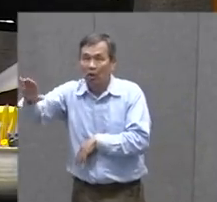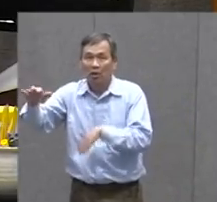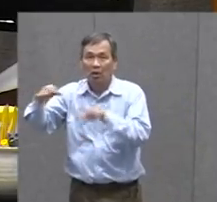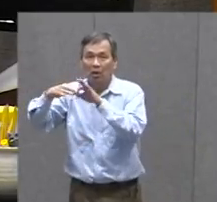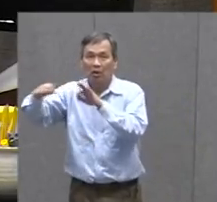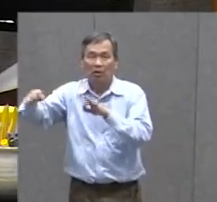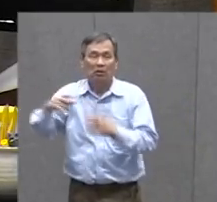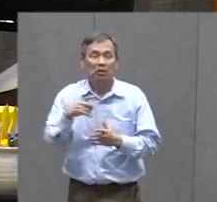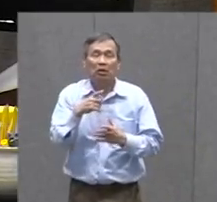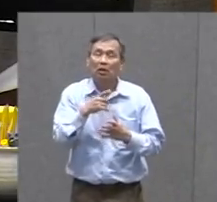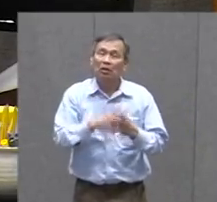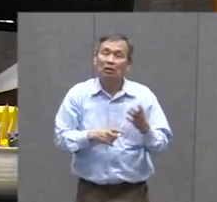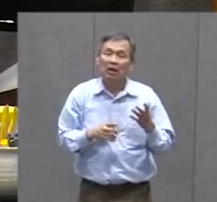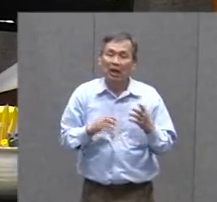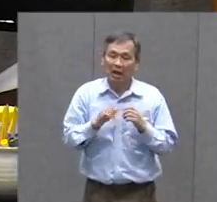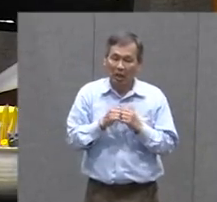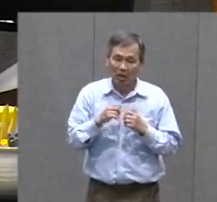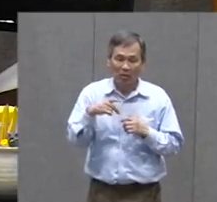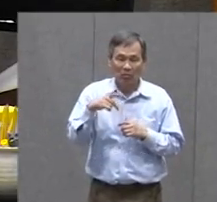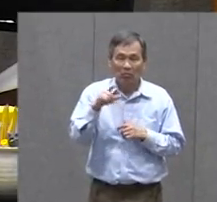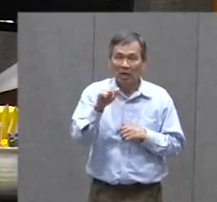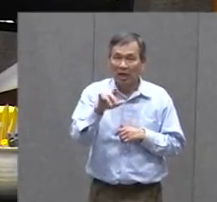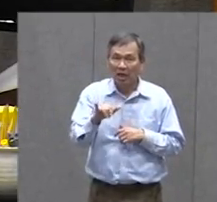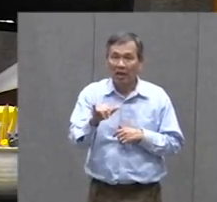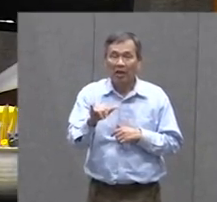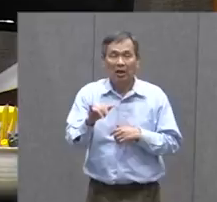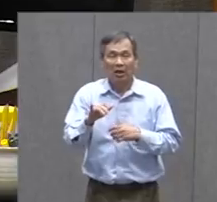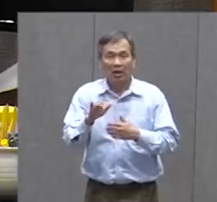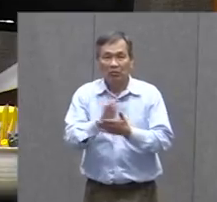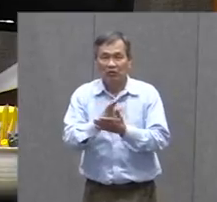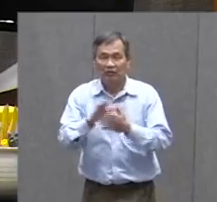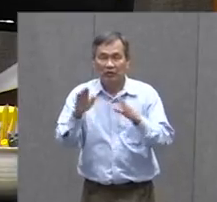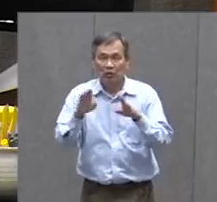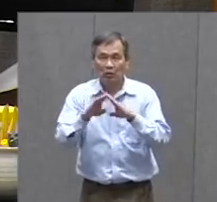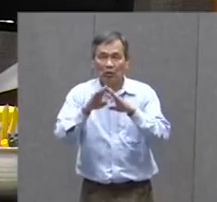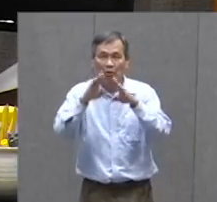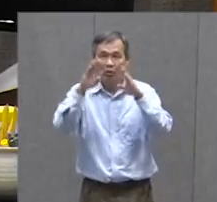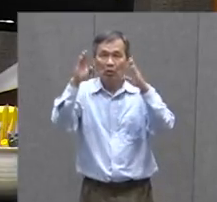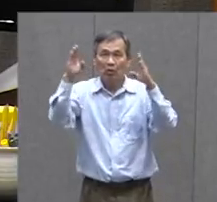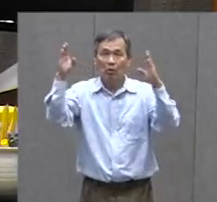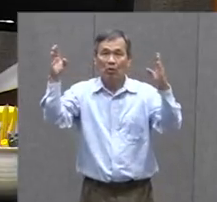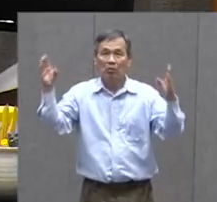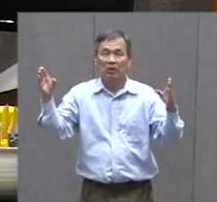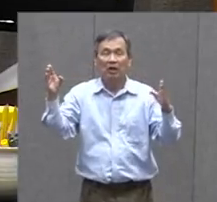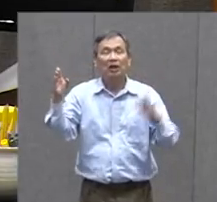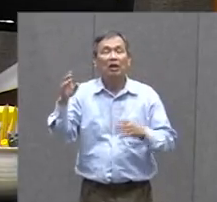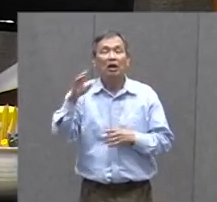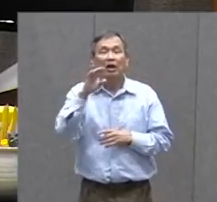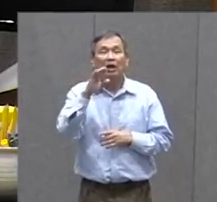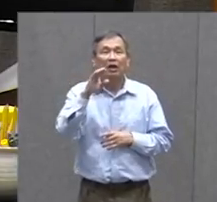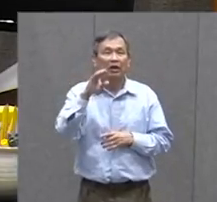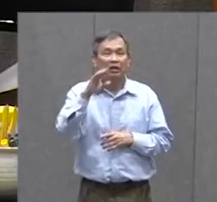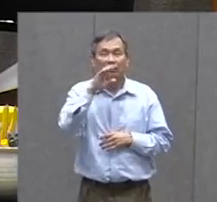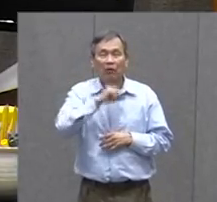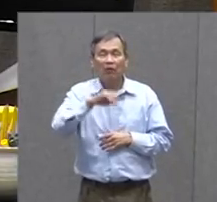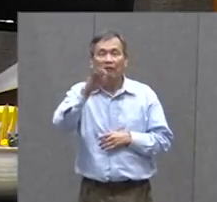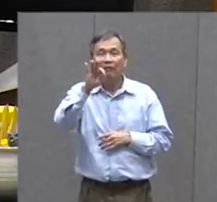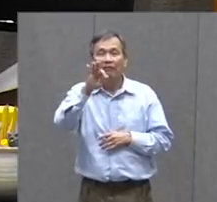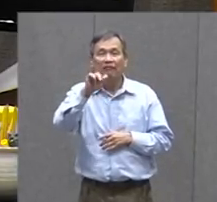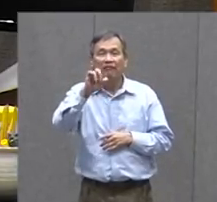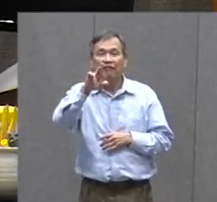What Are Some Of The Ways That Plays Or Movies Open Up Now Like In A Fairy Tale What Would They Normally Say